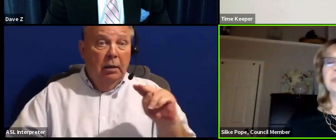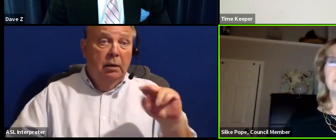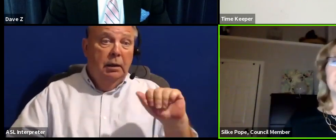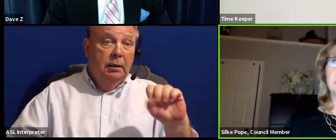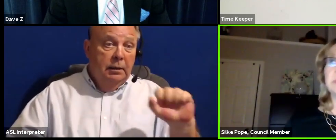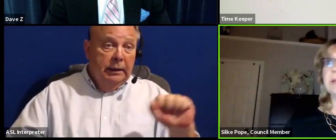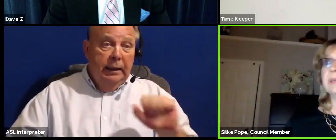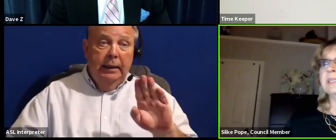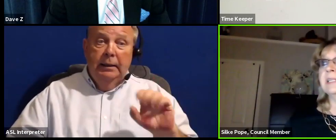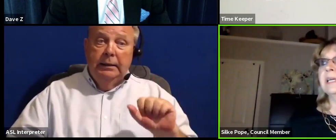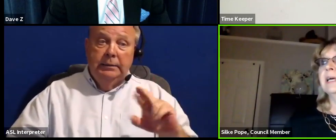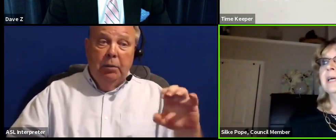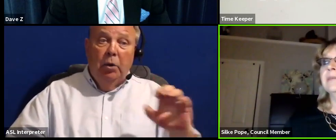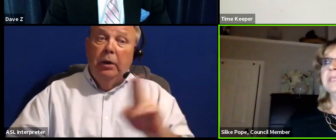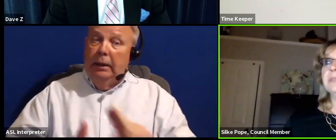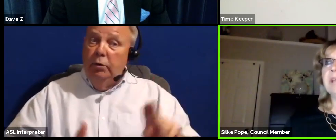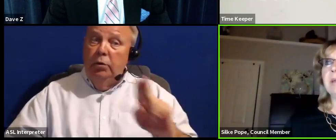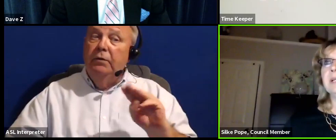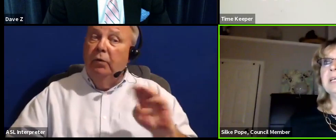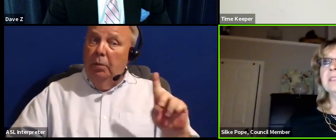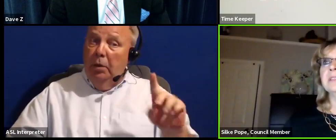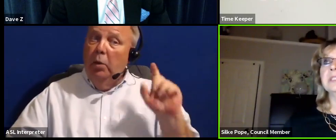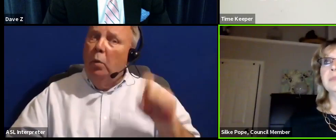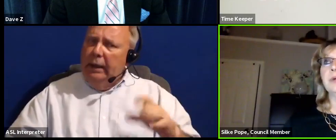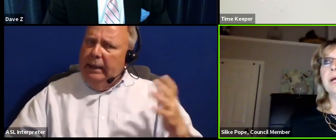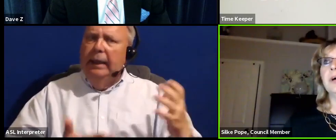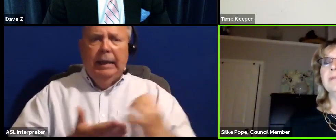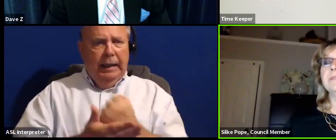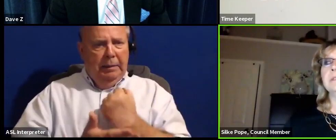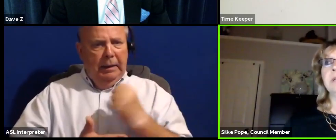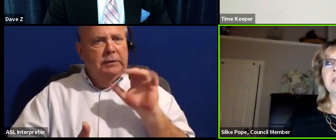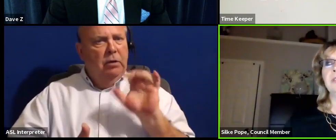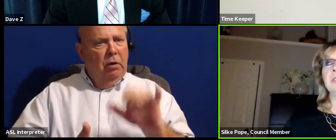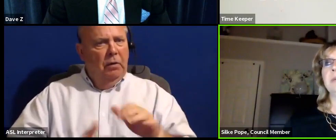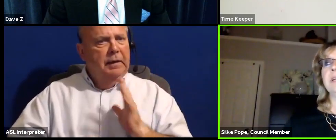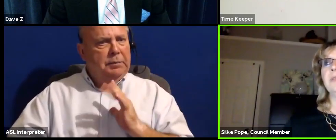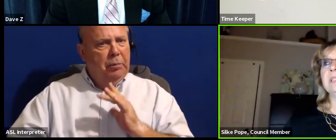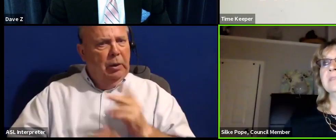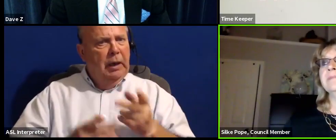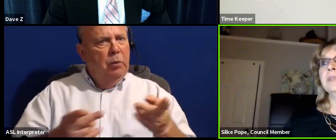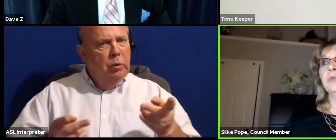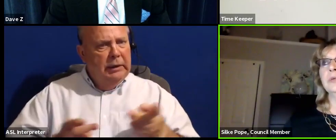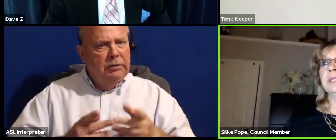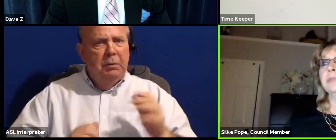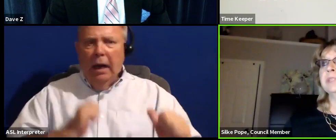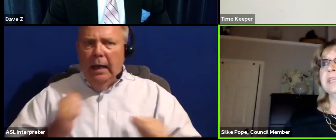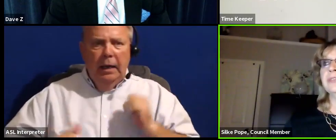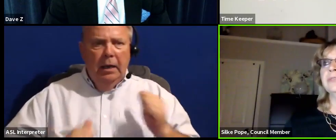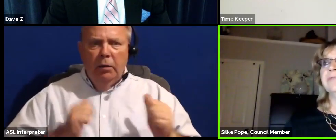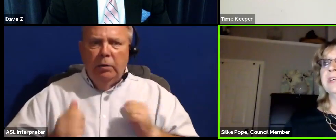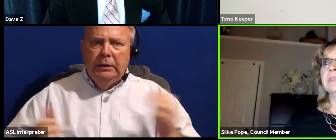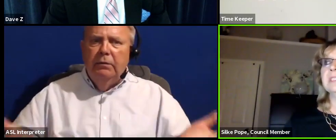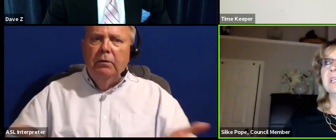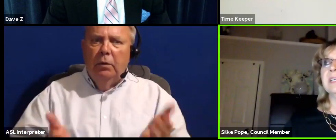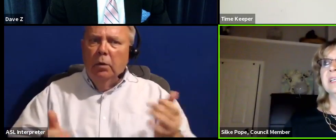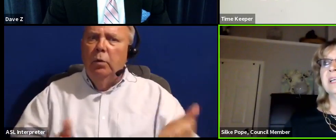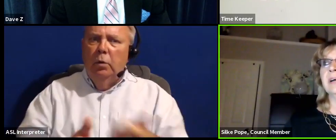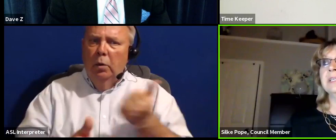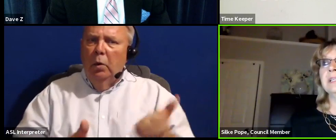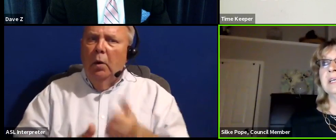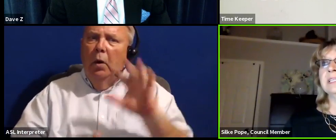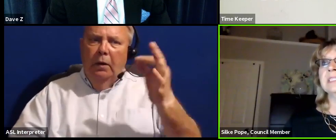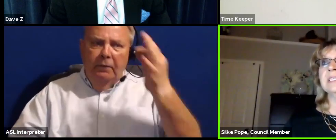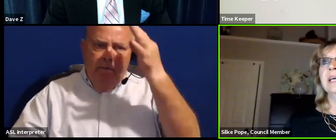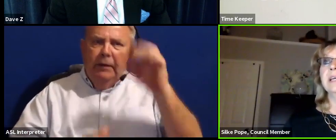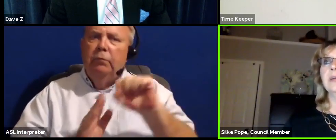BARC, and the University of Maryland. We need to capitalize on these prime office locations by aggressively courting potential federal, state, and